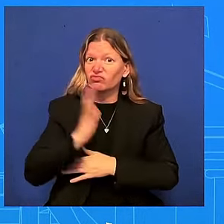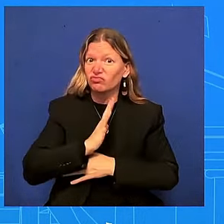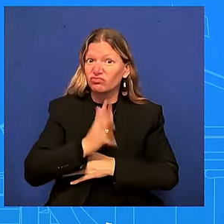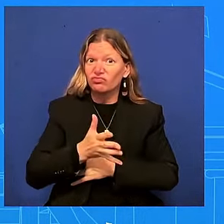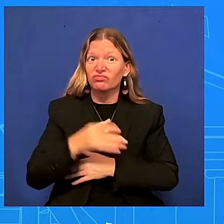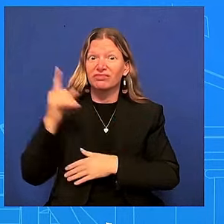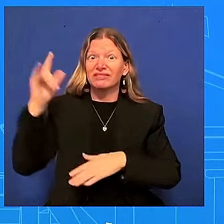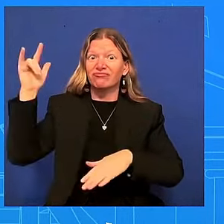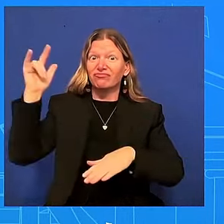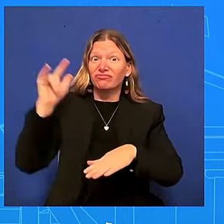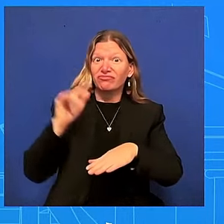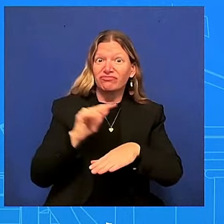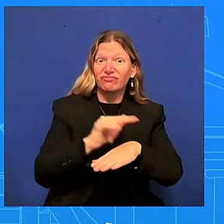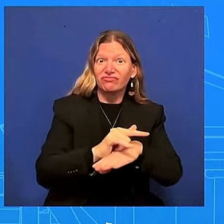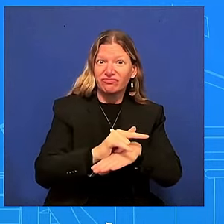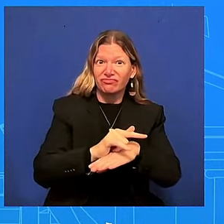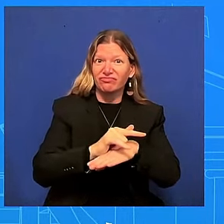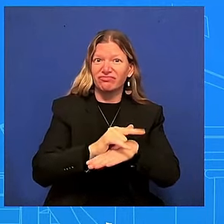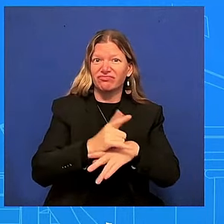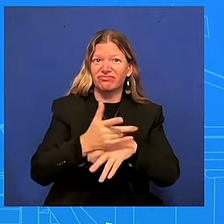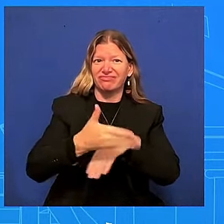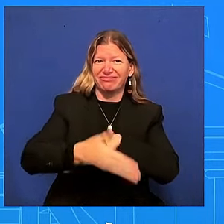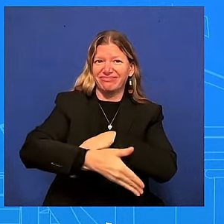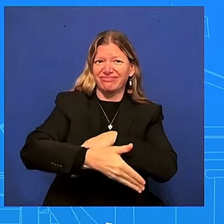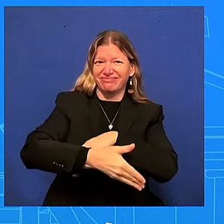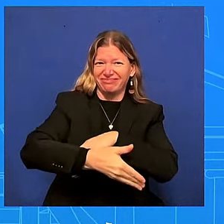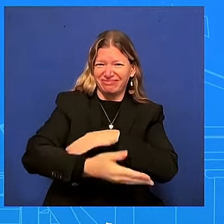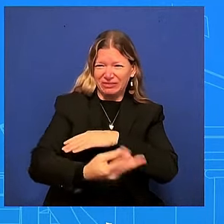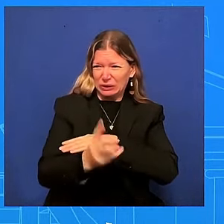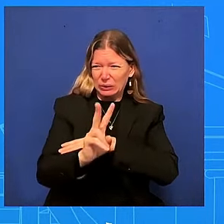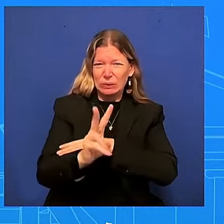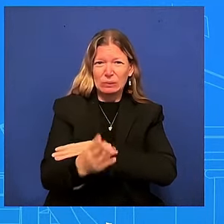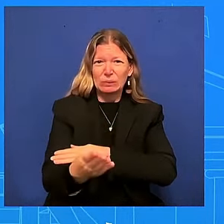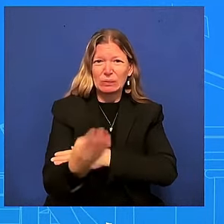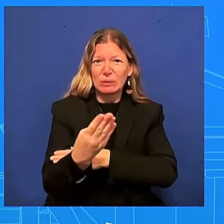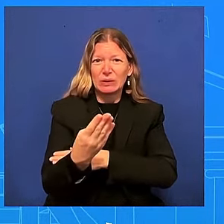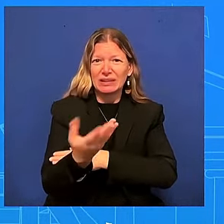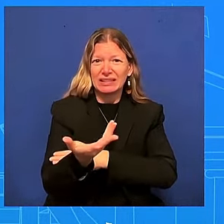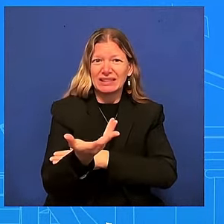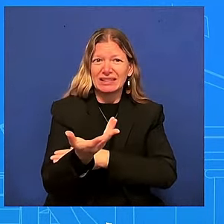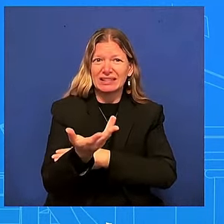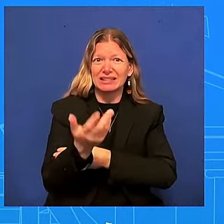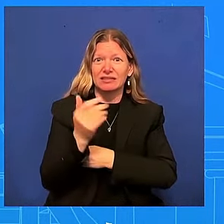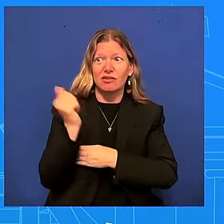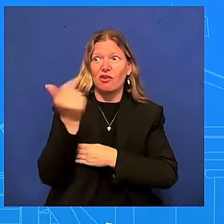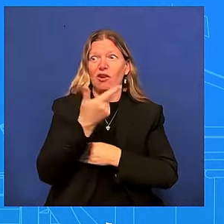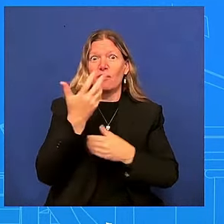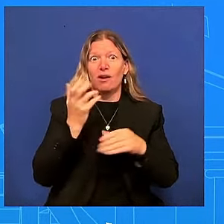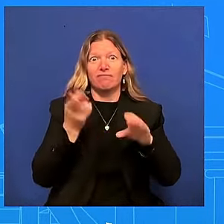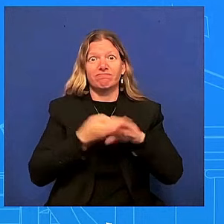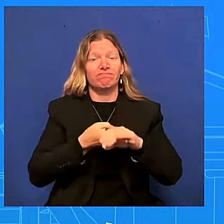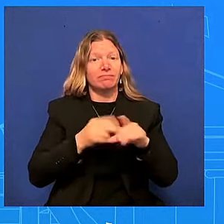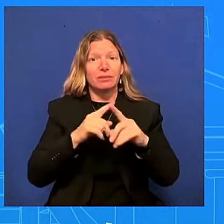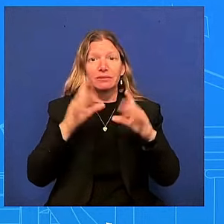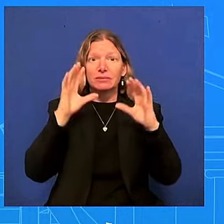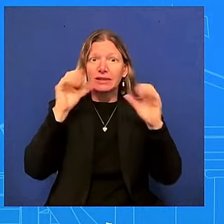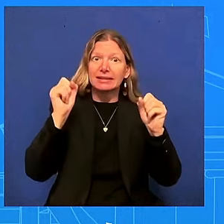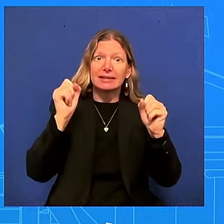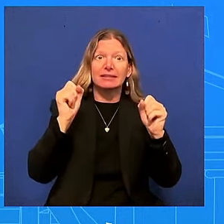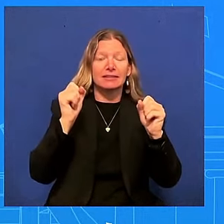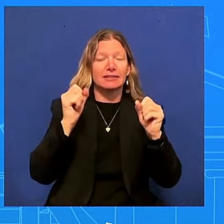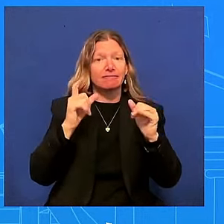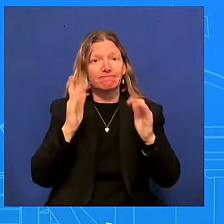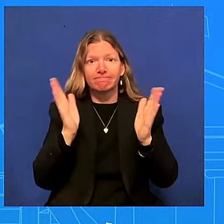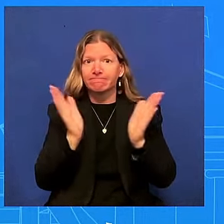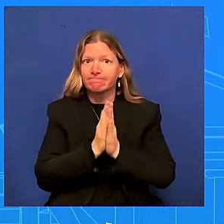were we we all wanted to go to bed but the president was uh certainly very focused and zeroed in on the american people who were out there